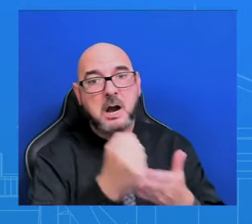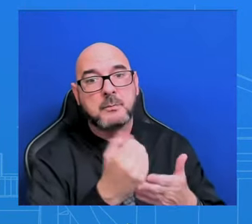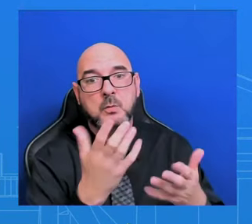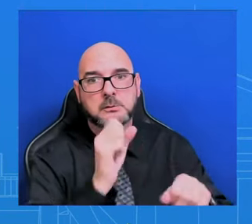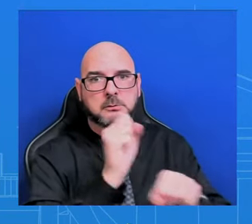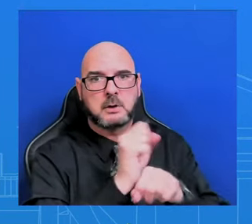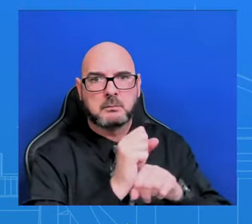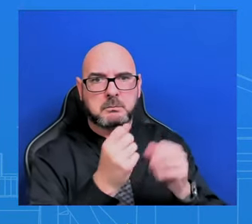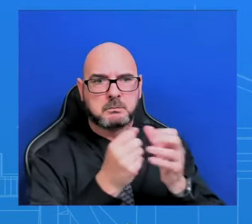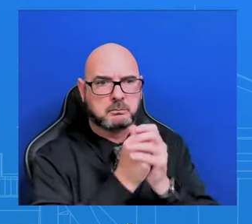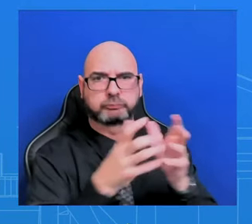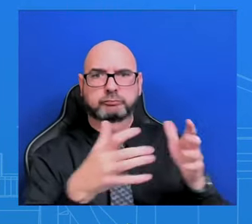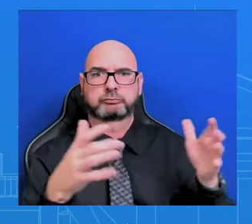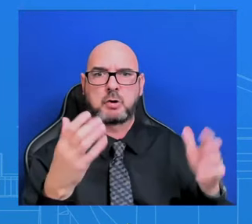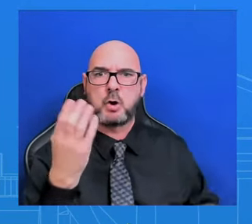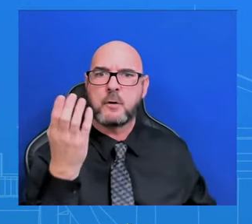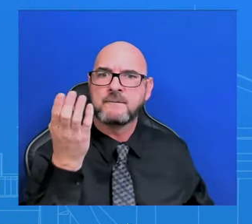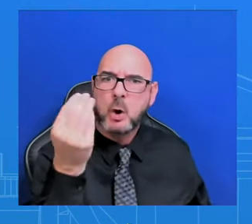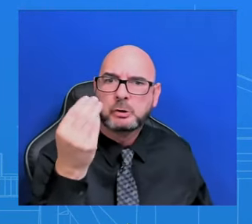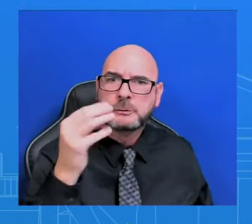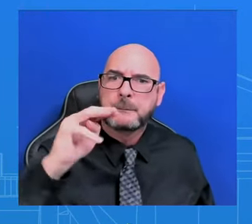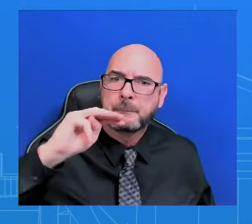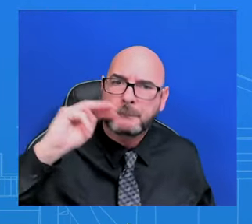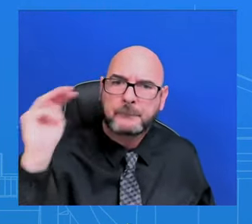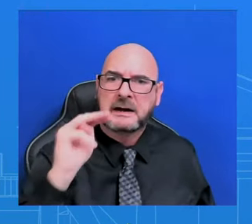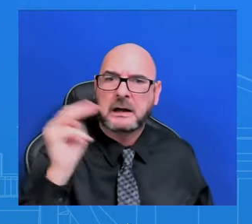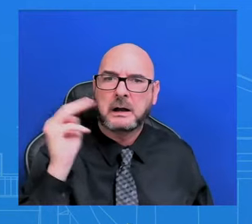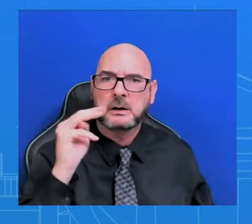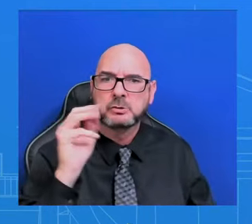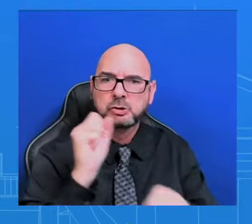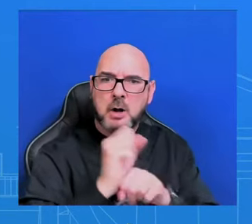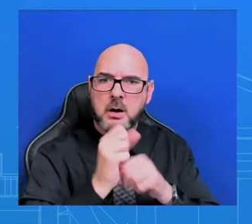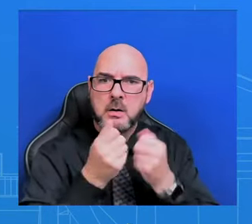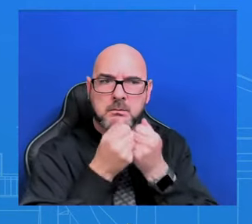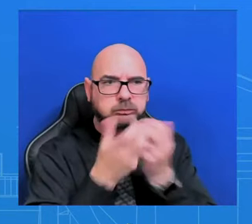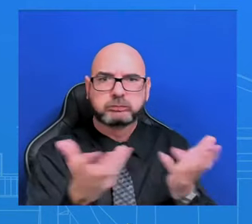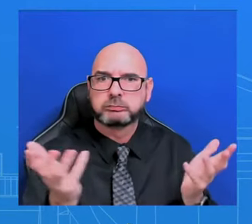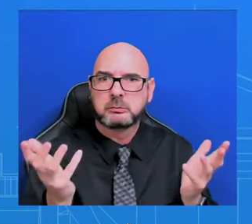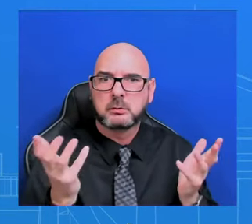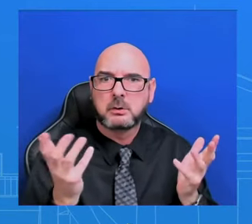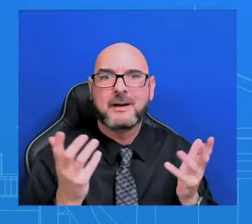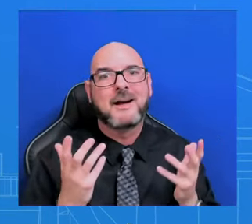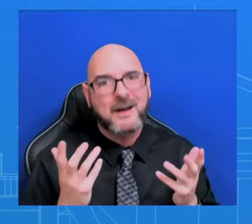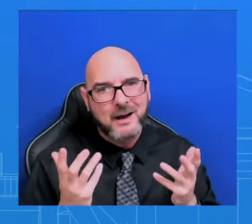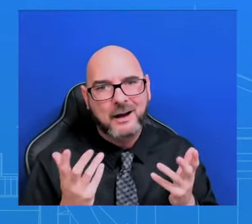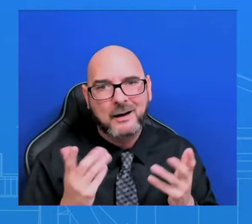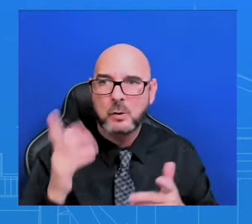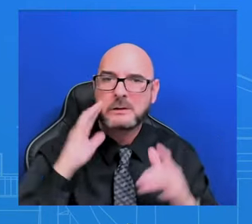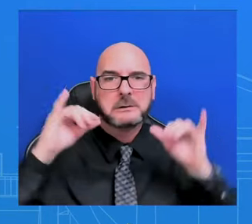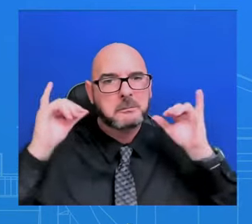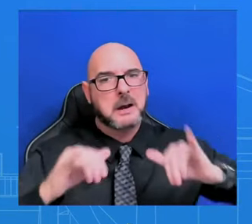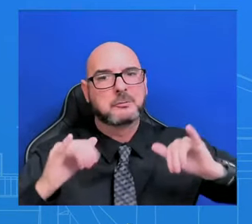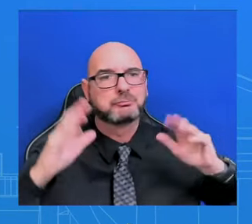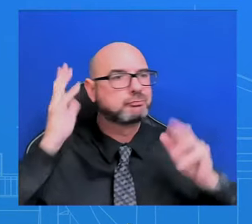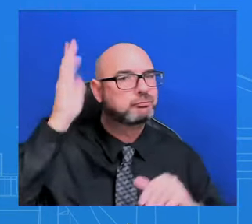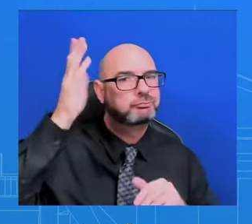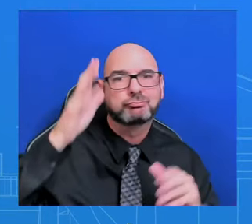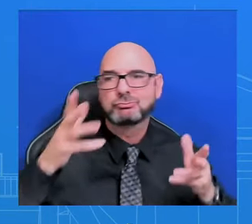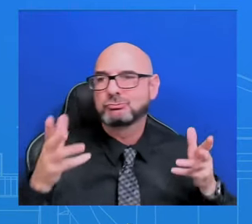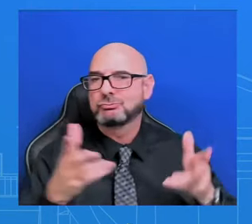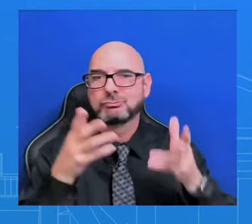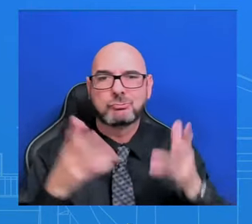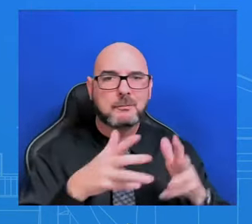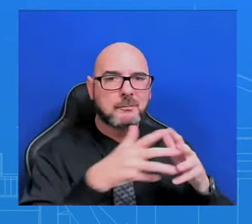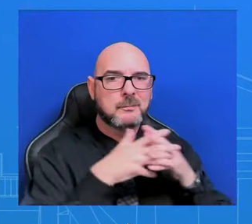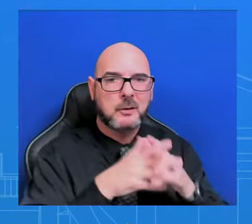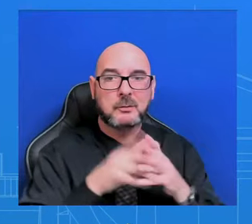We're going to continue to have those conversations with the American people. And you'll see that. And you'll see continue. The President's been doing that for the last three years and he's not going